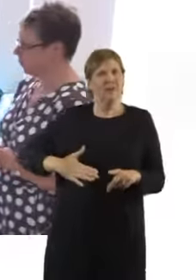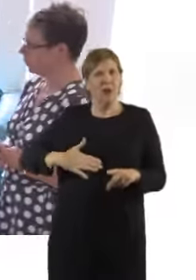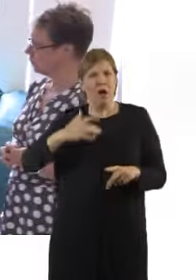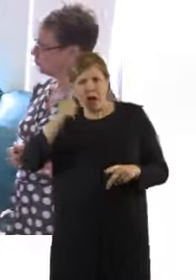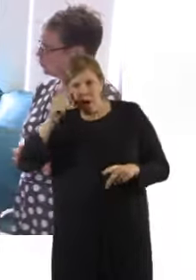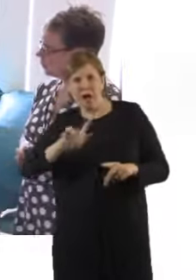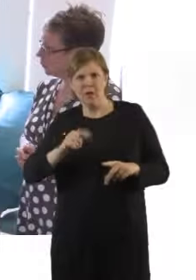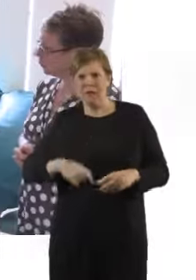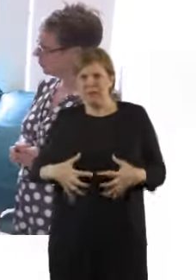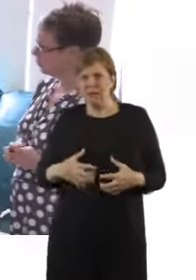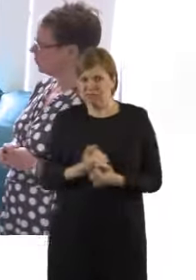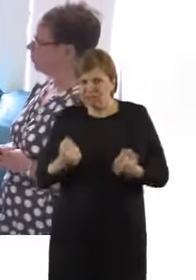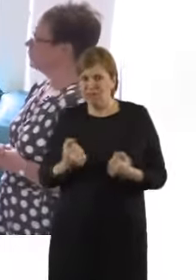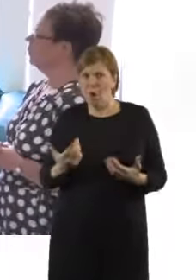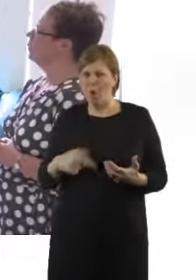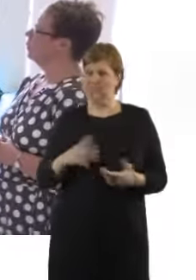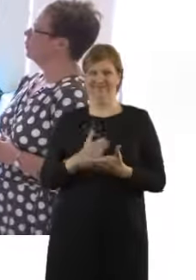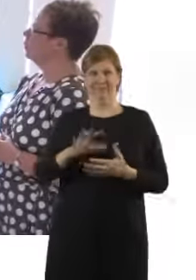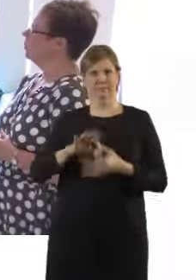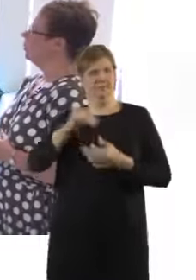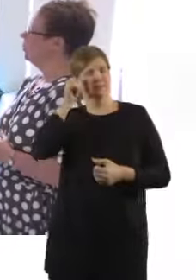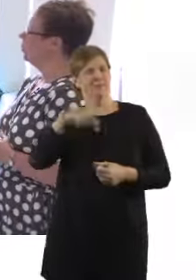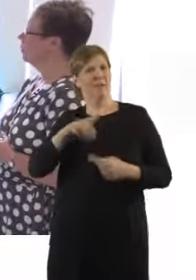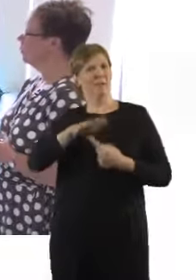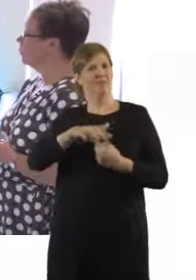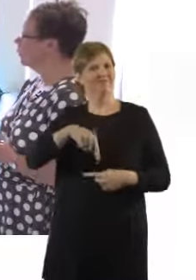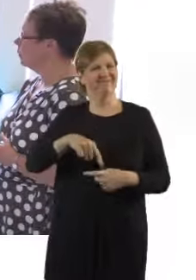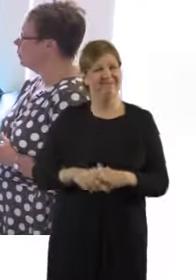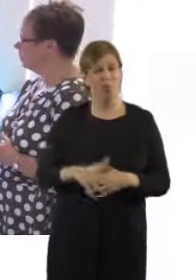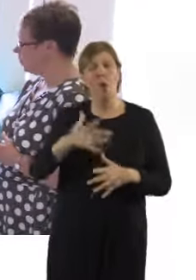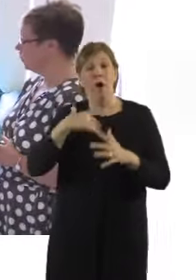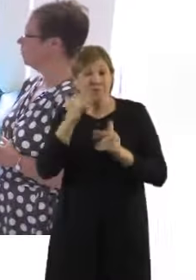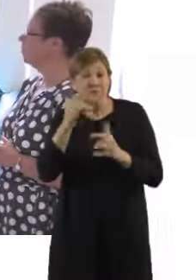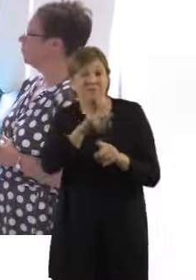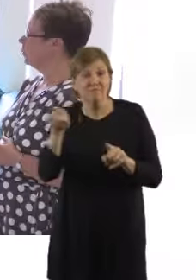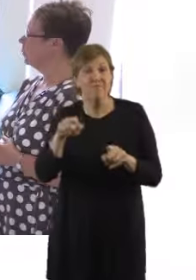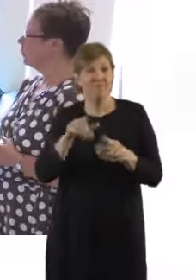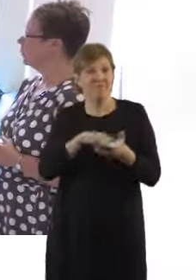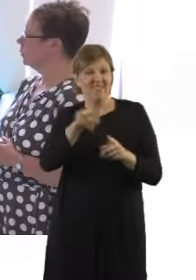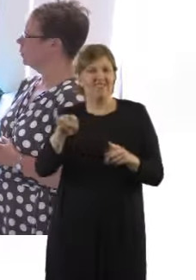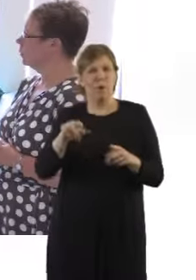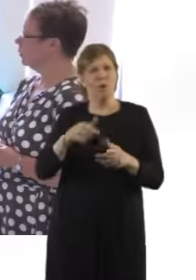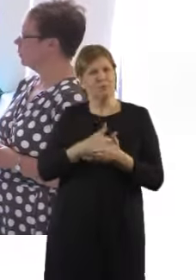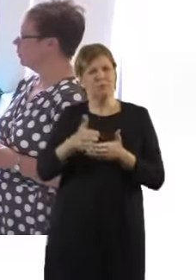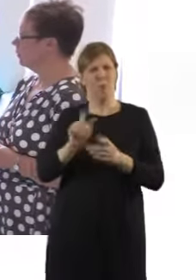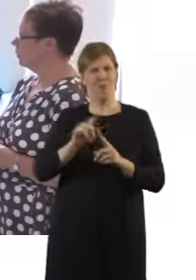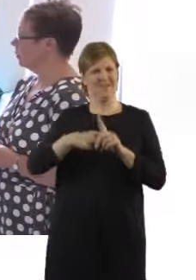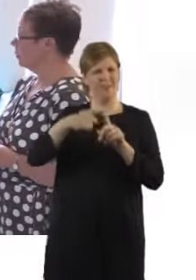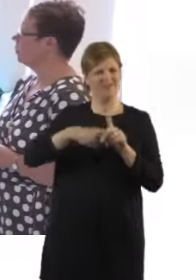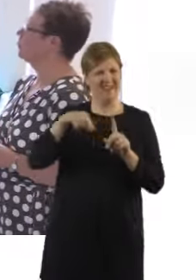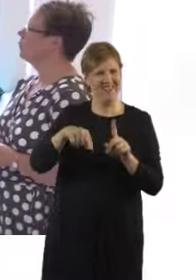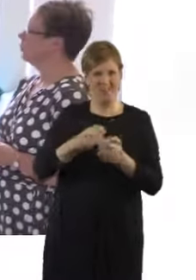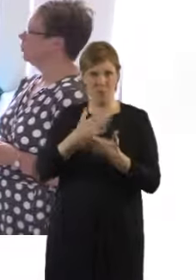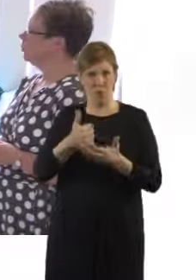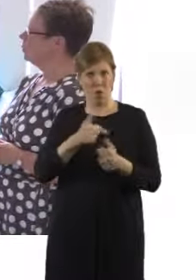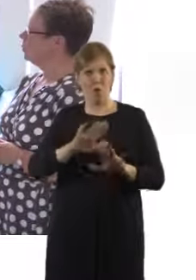To monitor mum she'll routinely have her temperature taken to make sure she's not getting a high